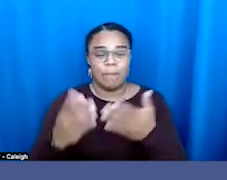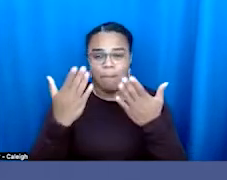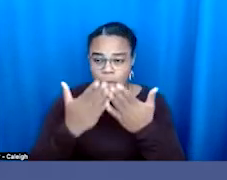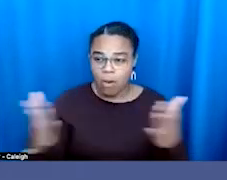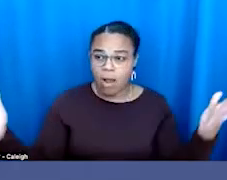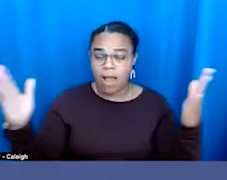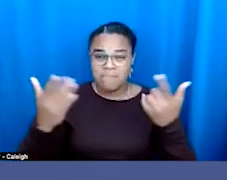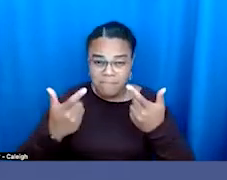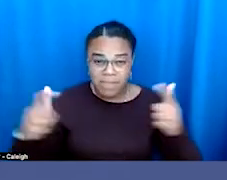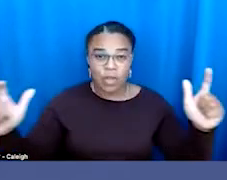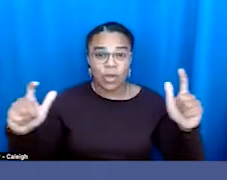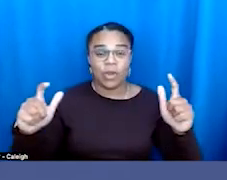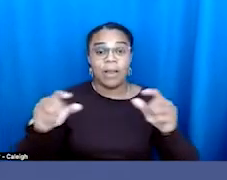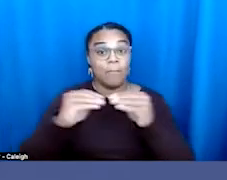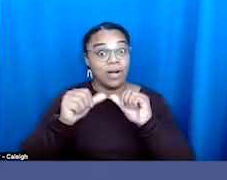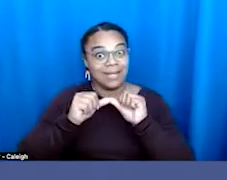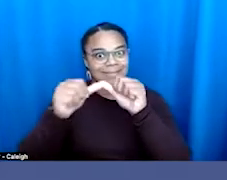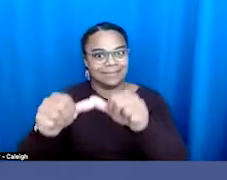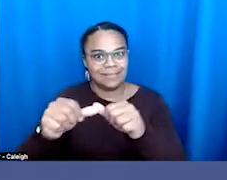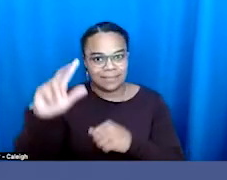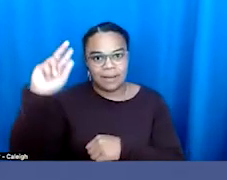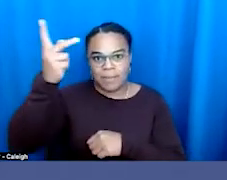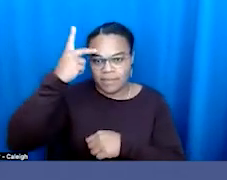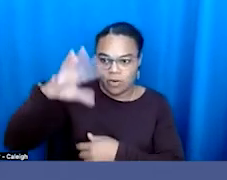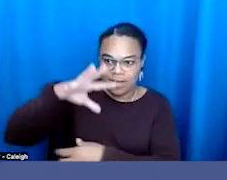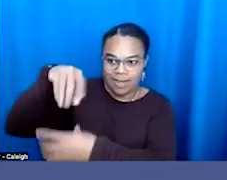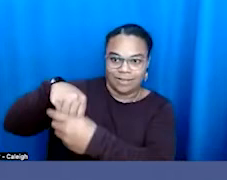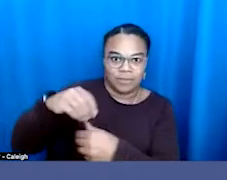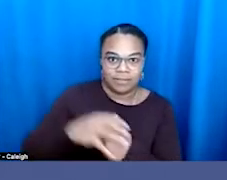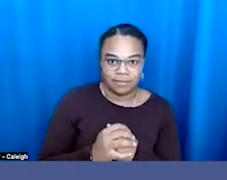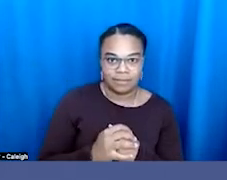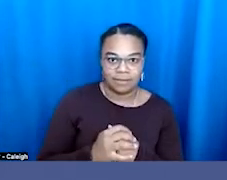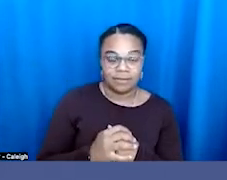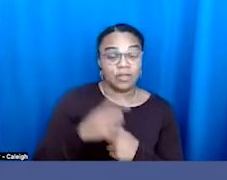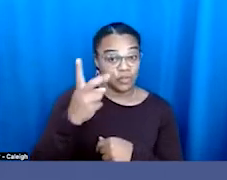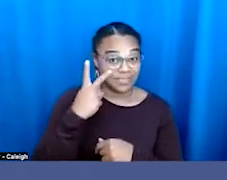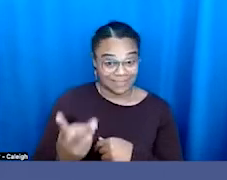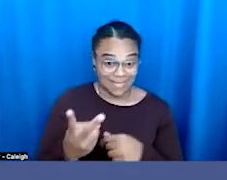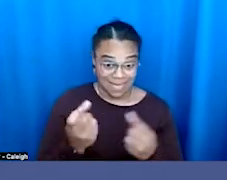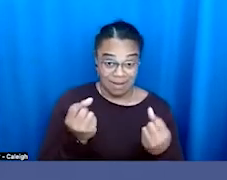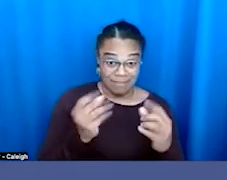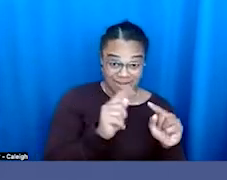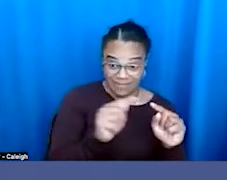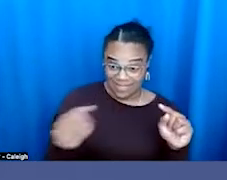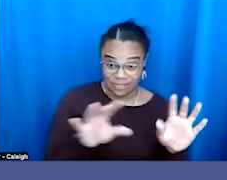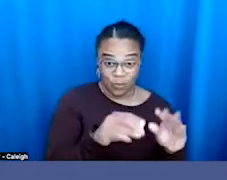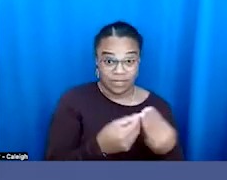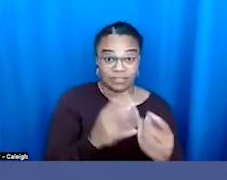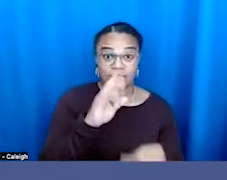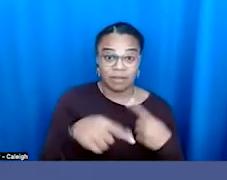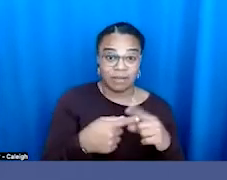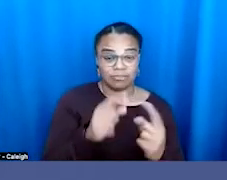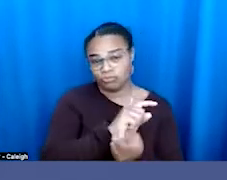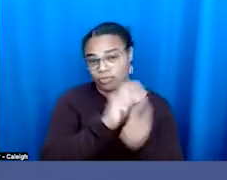political engagement. That's another reason you see or hear many of our organizations talking about transform the vote or